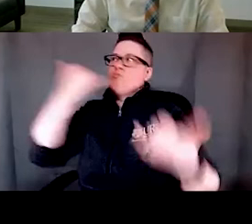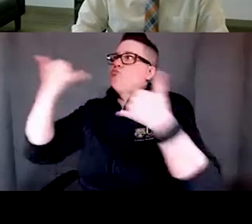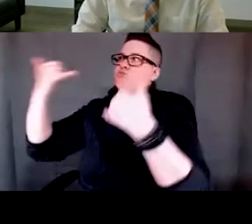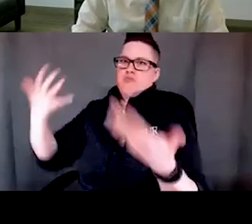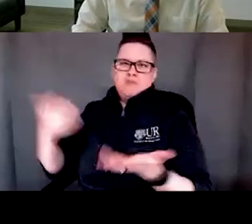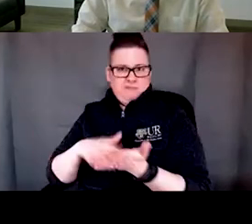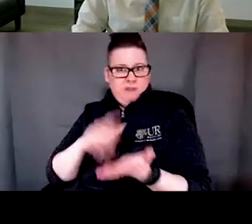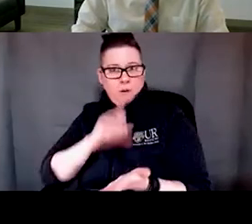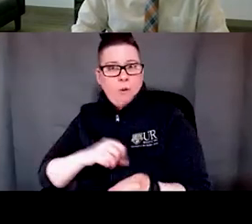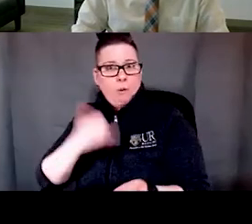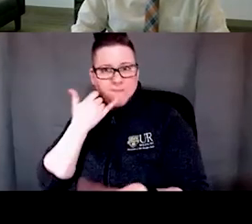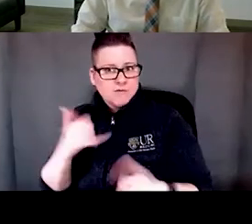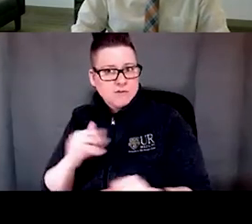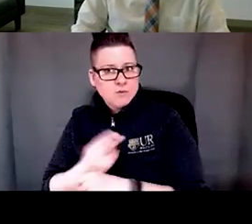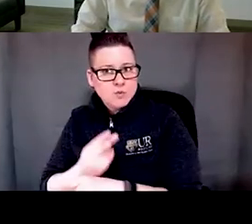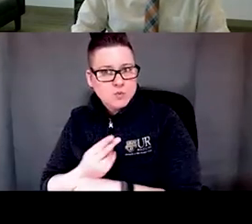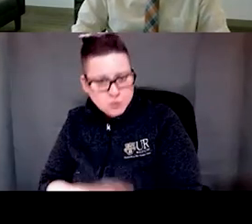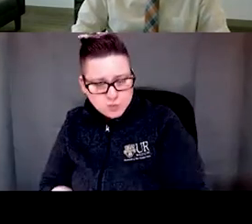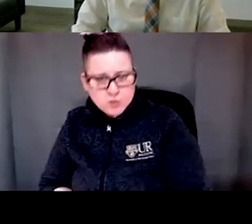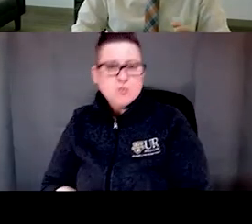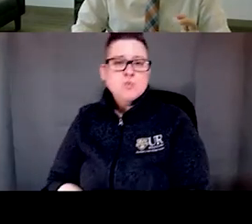and I've also learned that